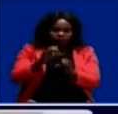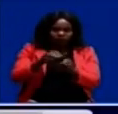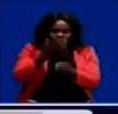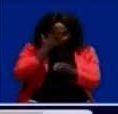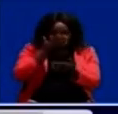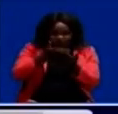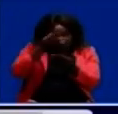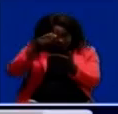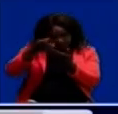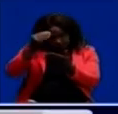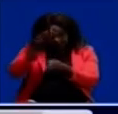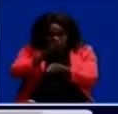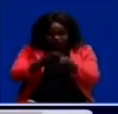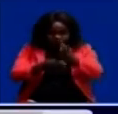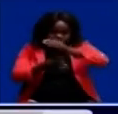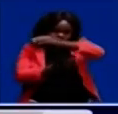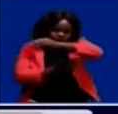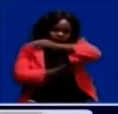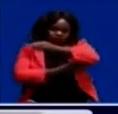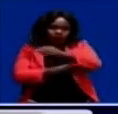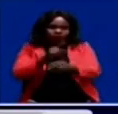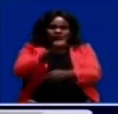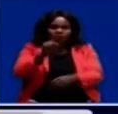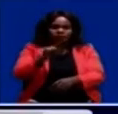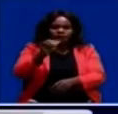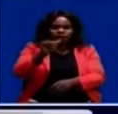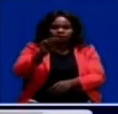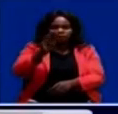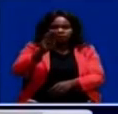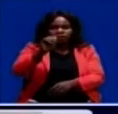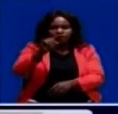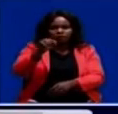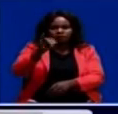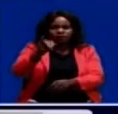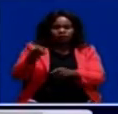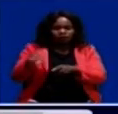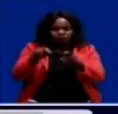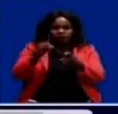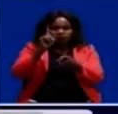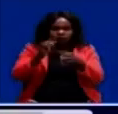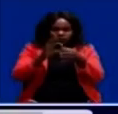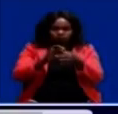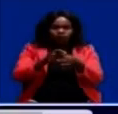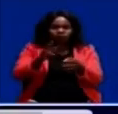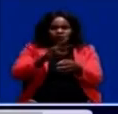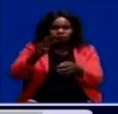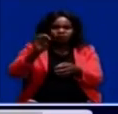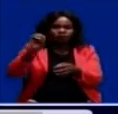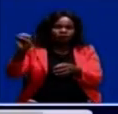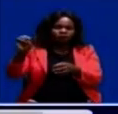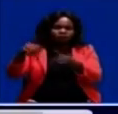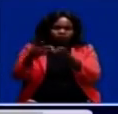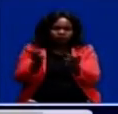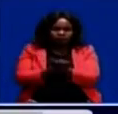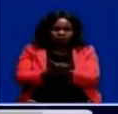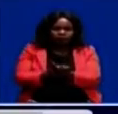on the construction of a bridge across the Zambezi River, which will connect the West and East Bank. Housing and Infrastructure Development